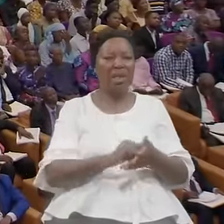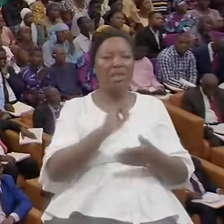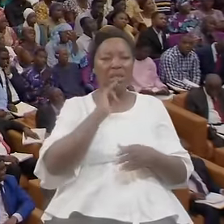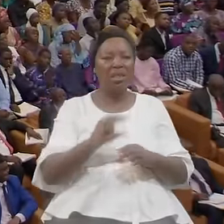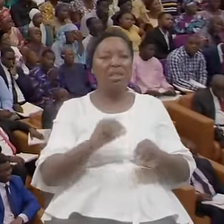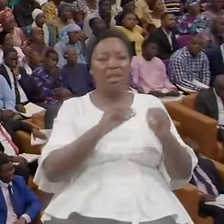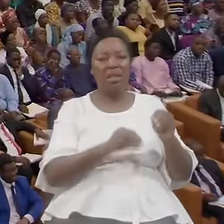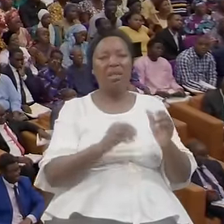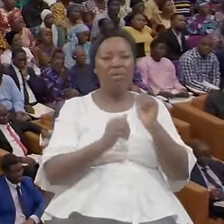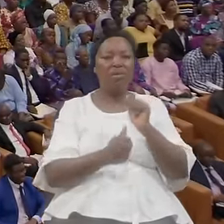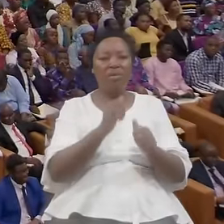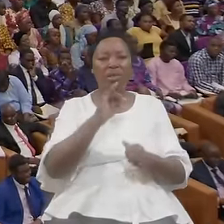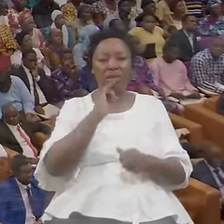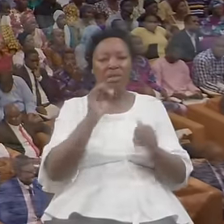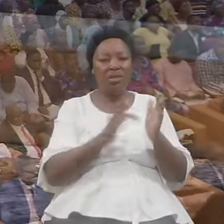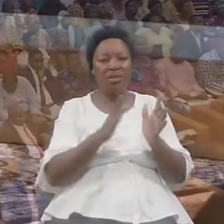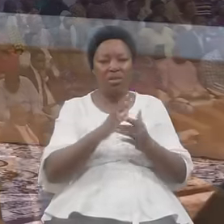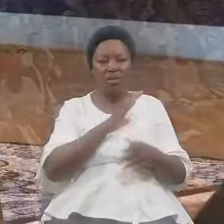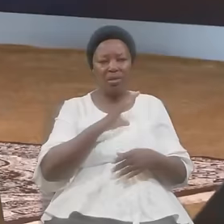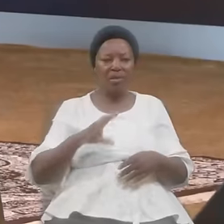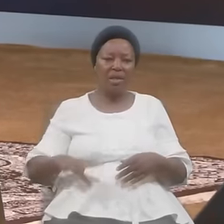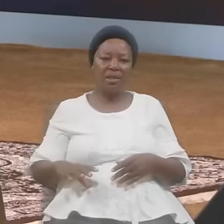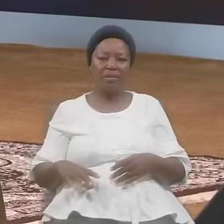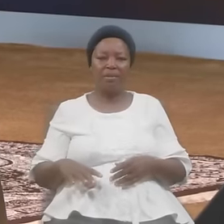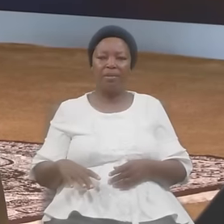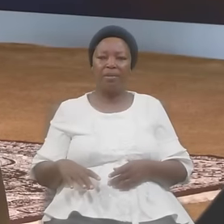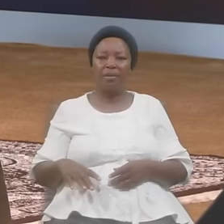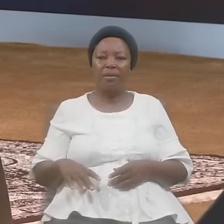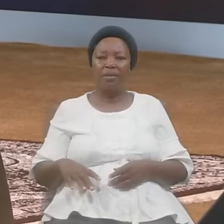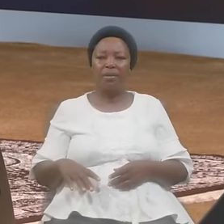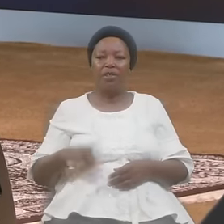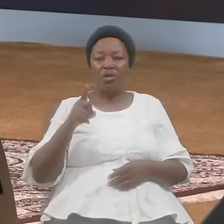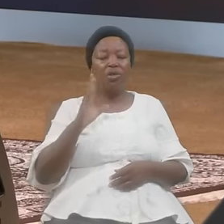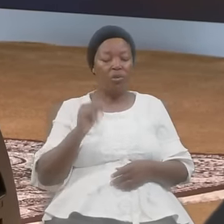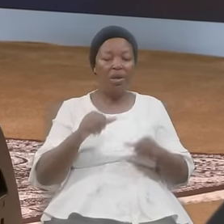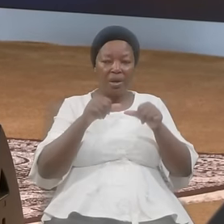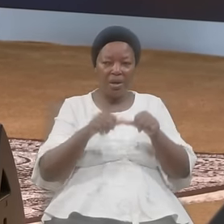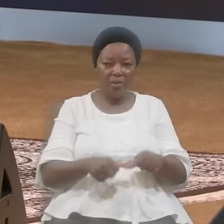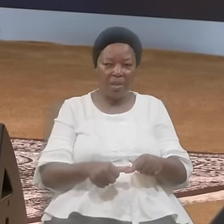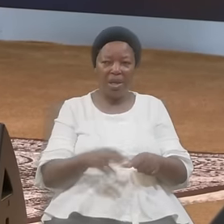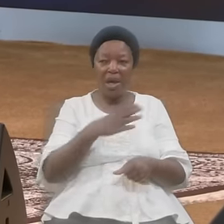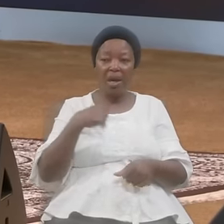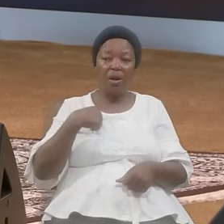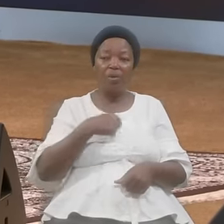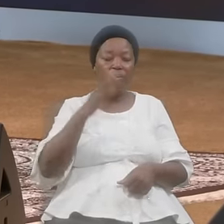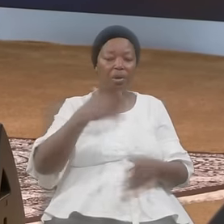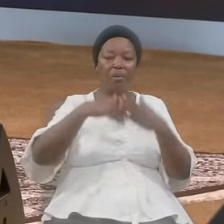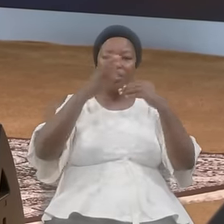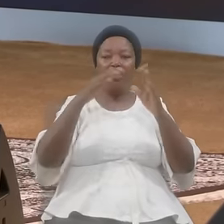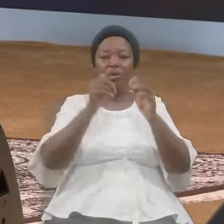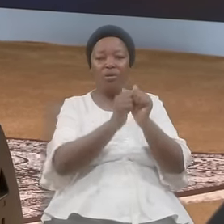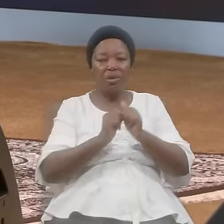Which Is Jesus Christ You Remain And Will Build Together